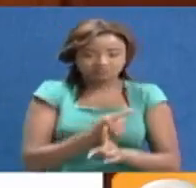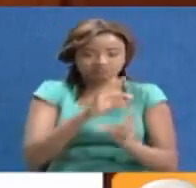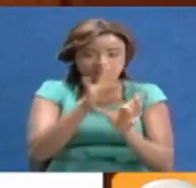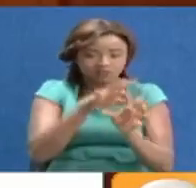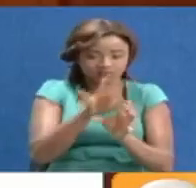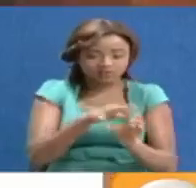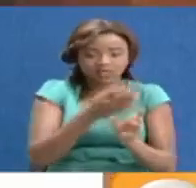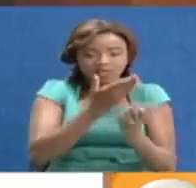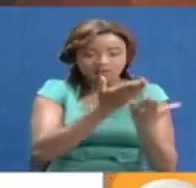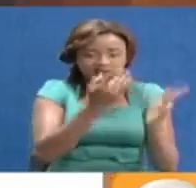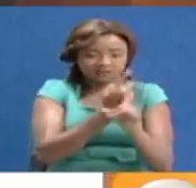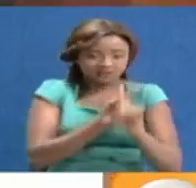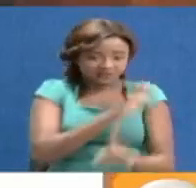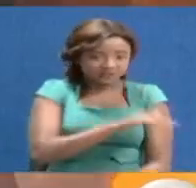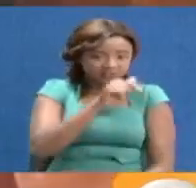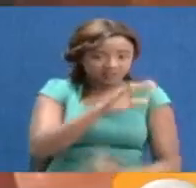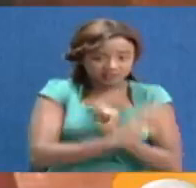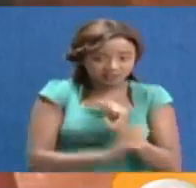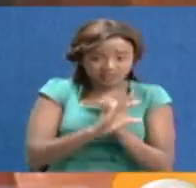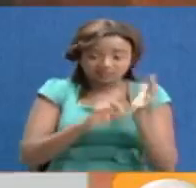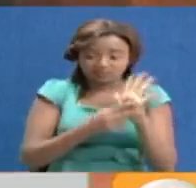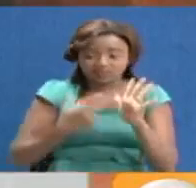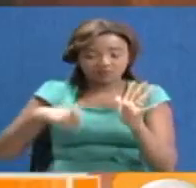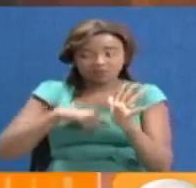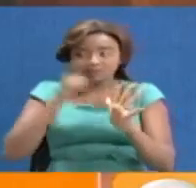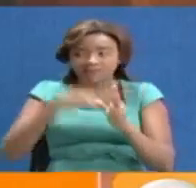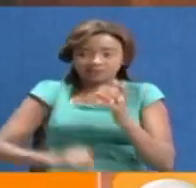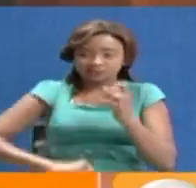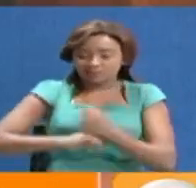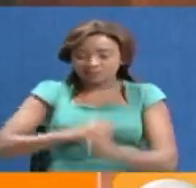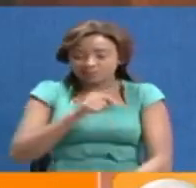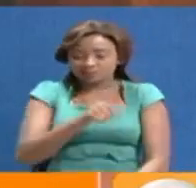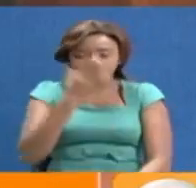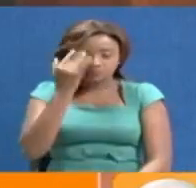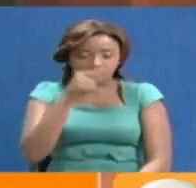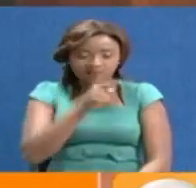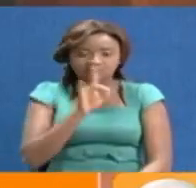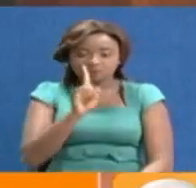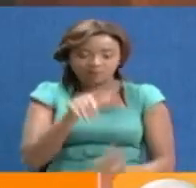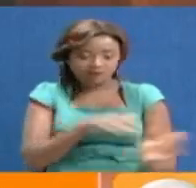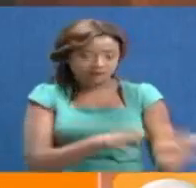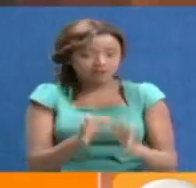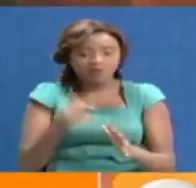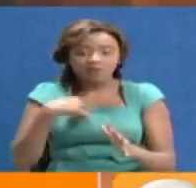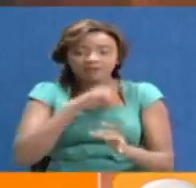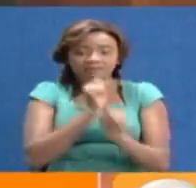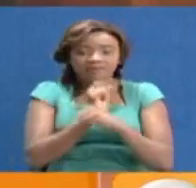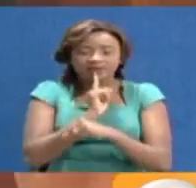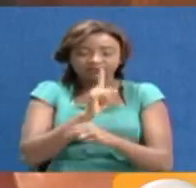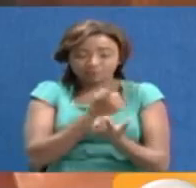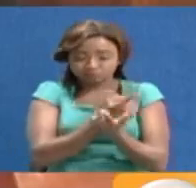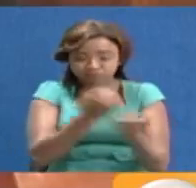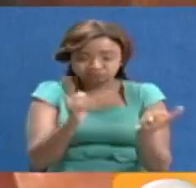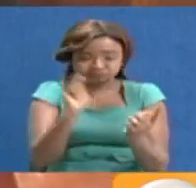areas of our country. Mr. Speaker, we must support this because this is the one of the best avenues to ensure that the poor Kenyans